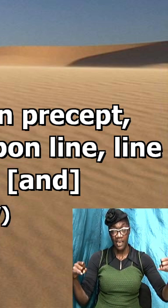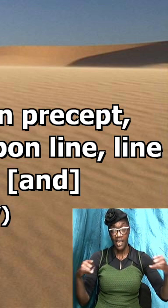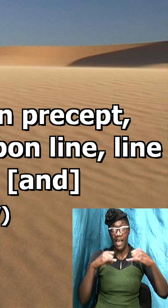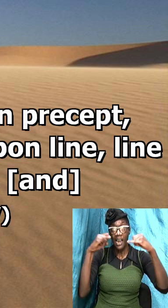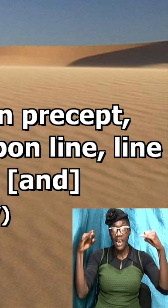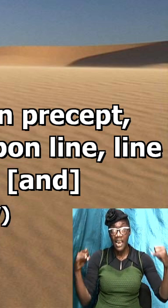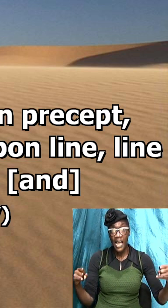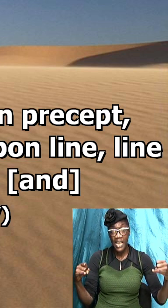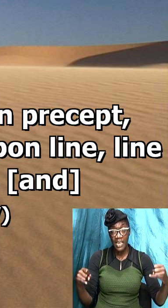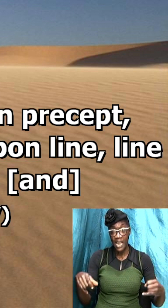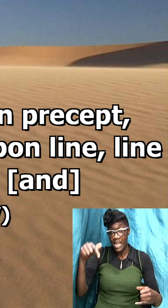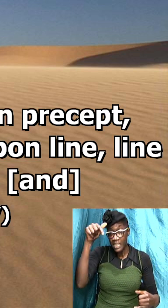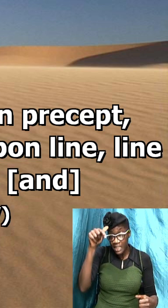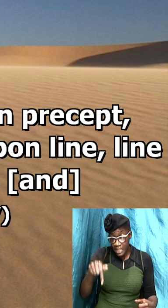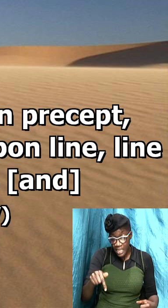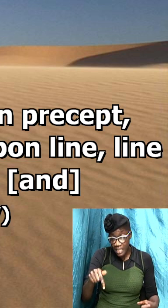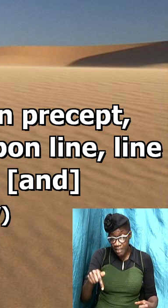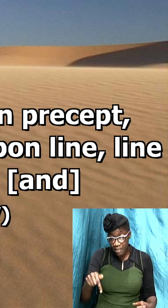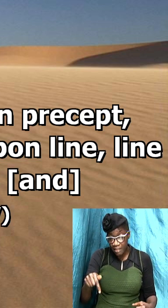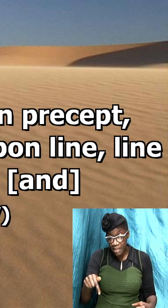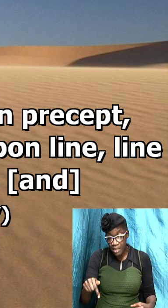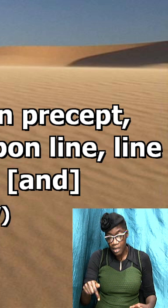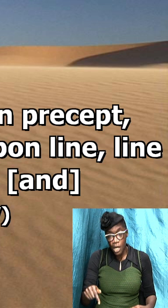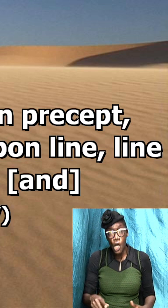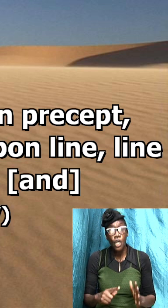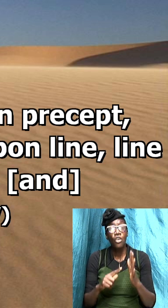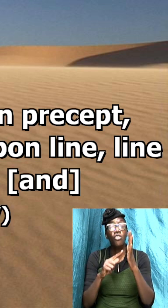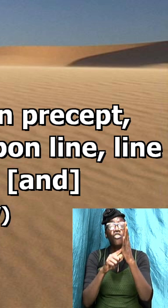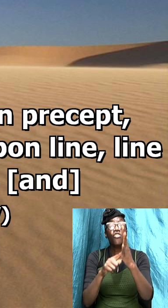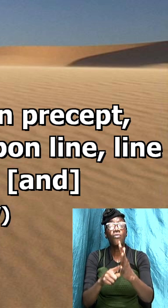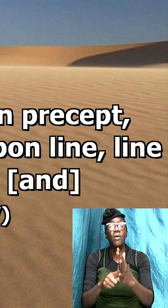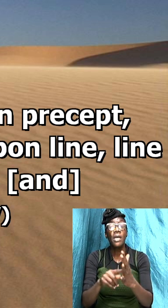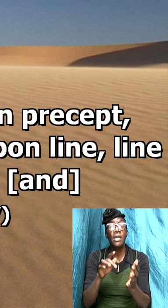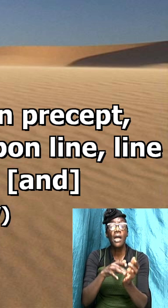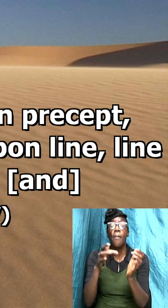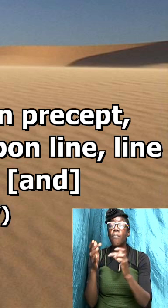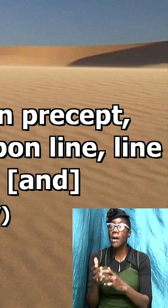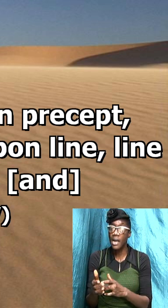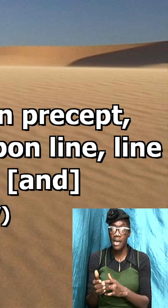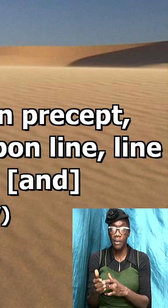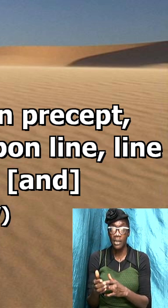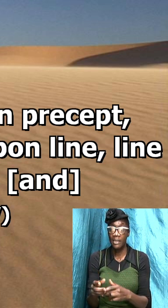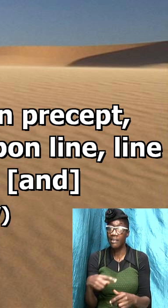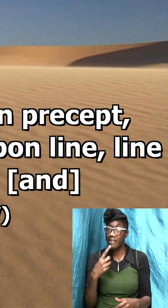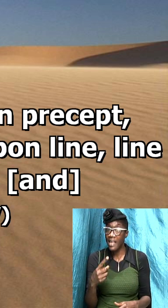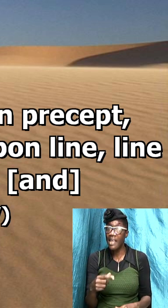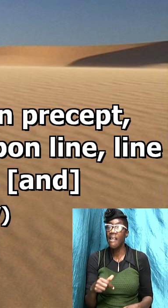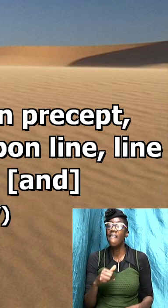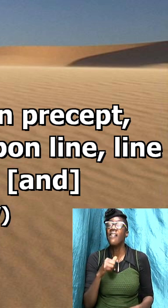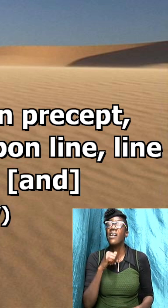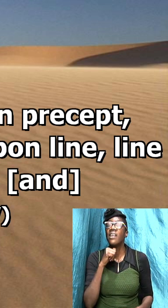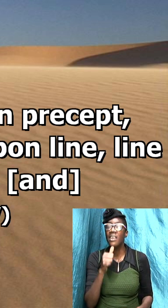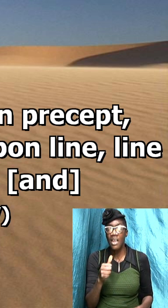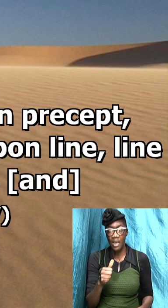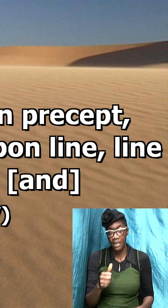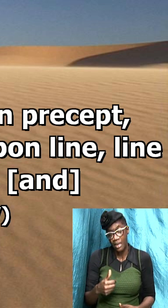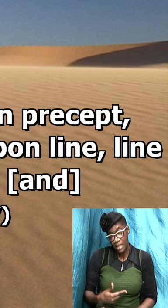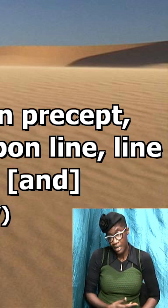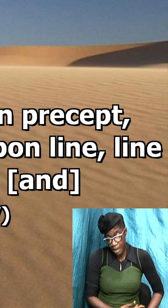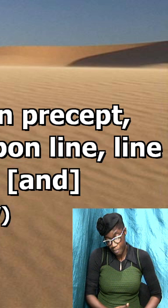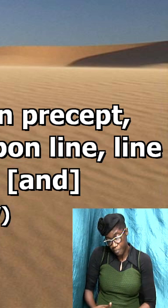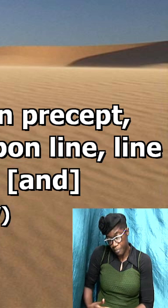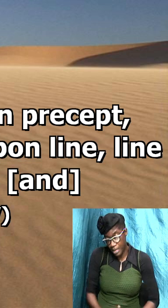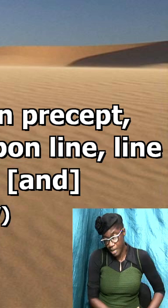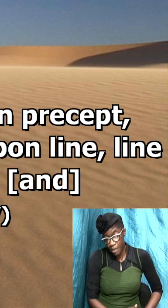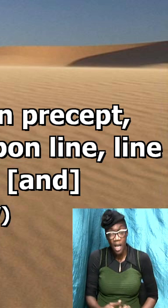so this is emphasizing the bible emphasizing that look here it is not the babe know that going understand